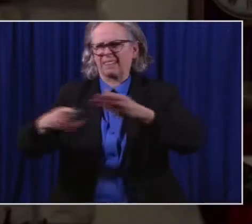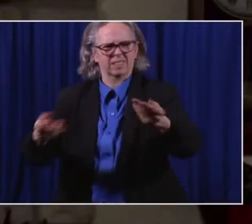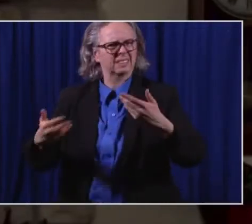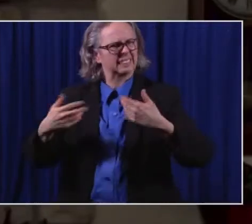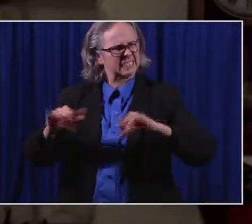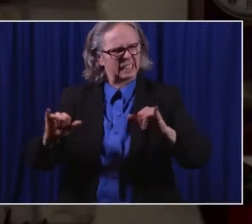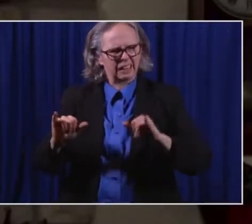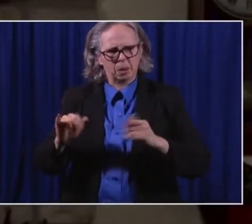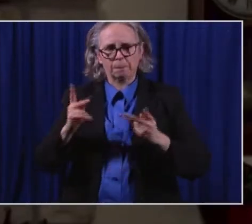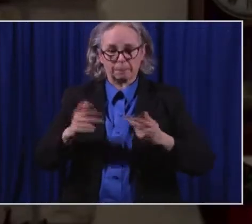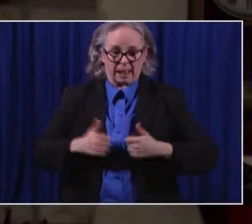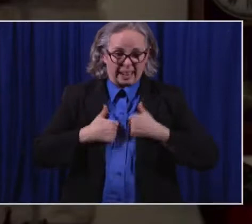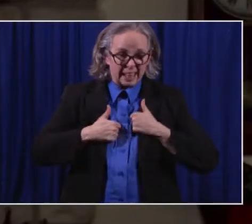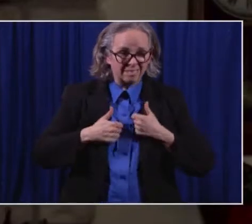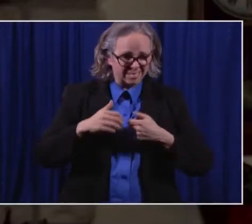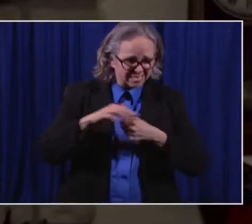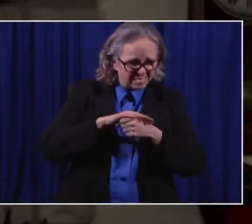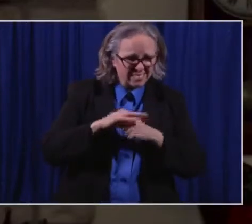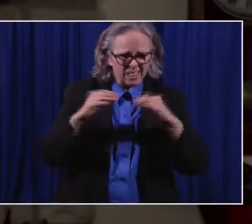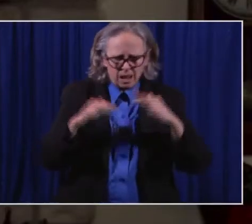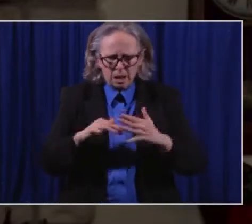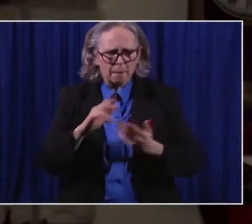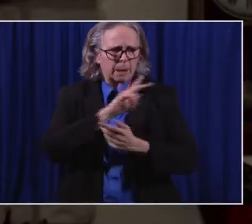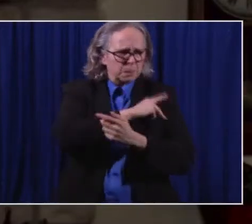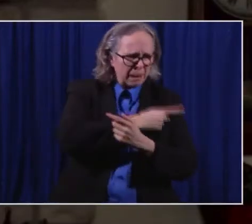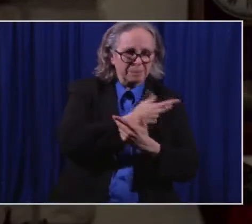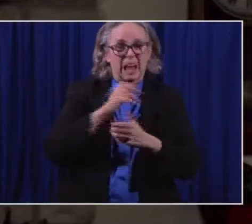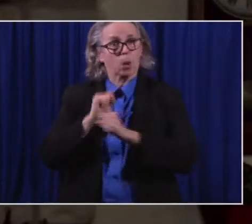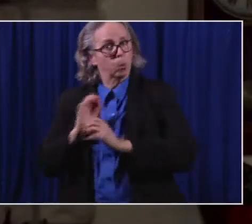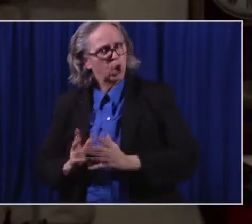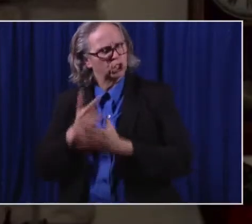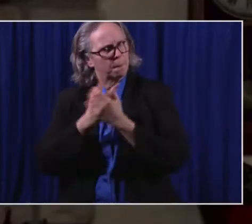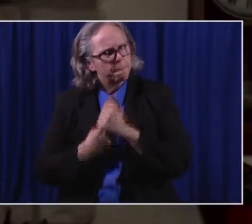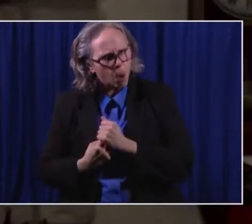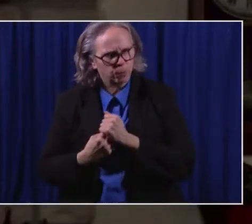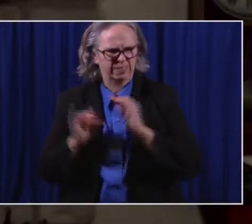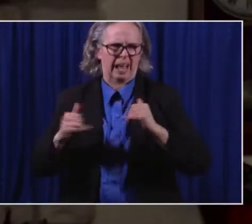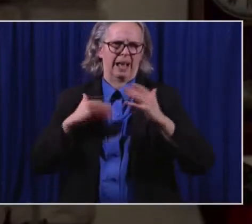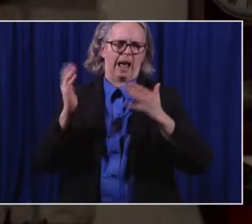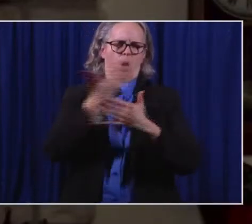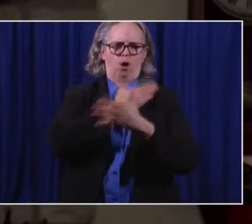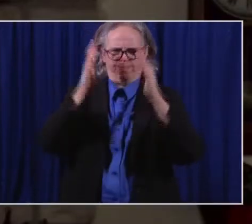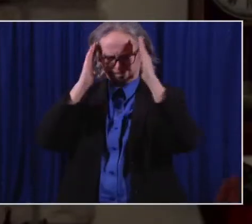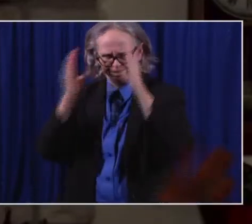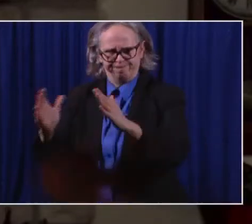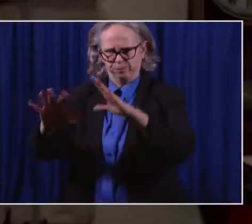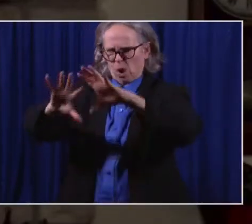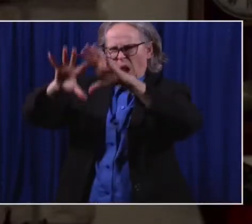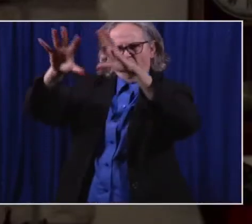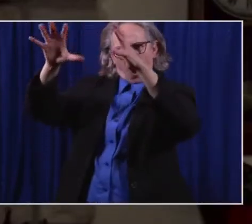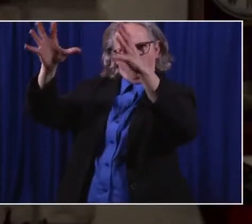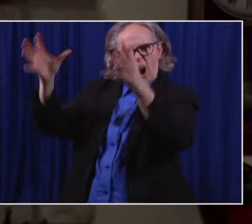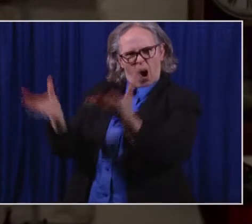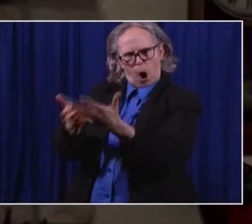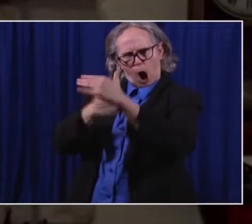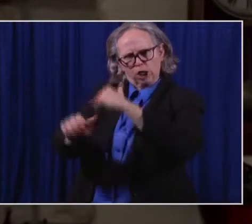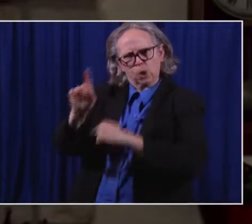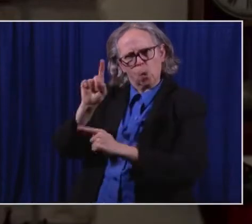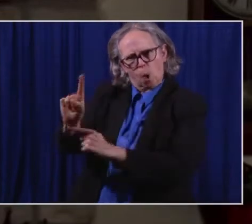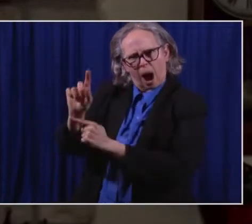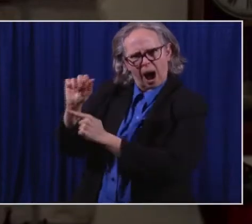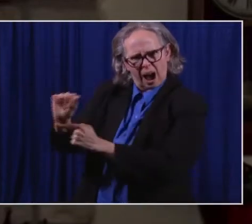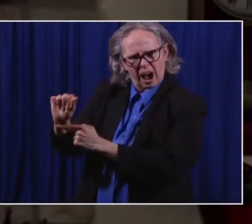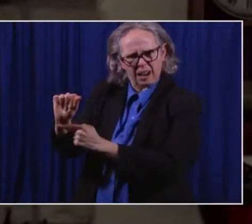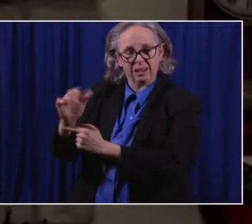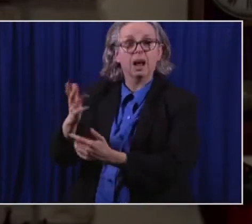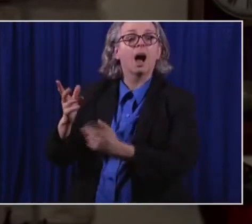workers, uh, in our long term care facilities. So they're moving forward. You're also seeing our hospitals, uh, each day